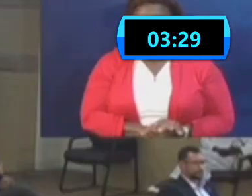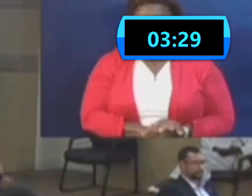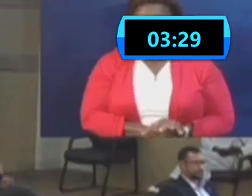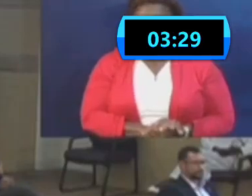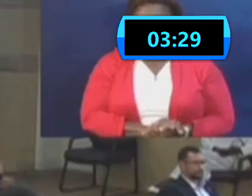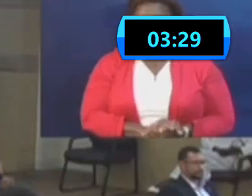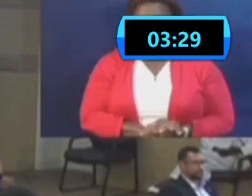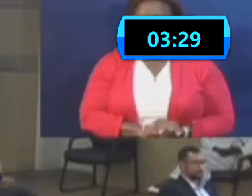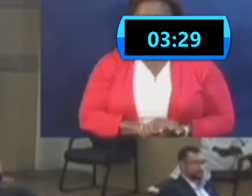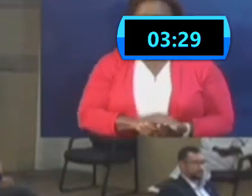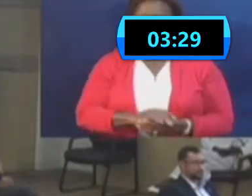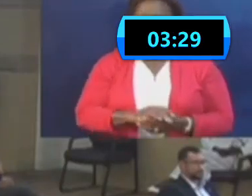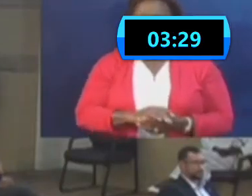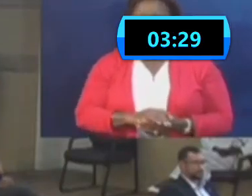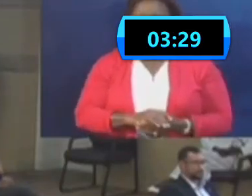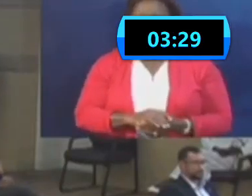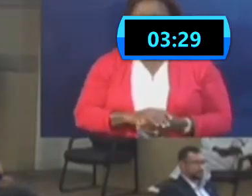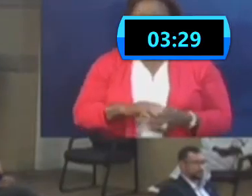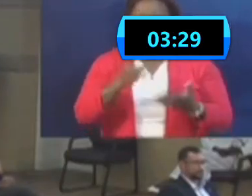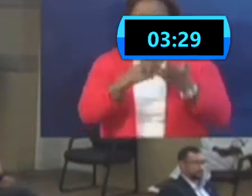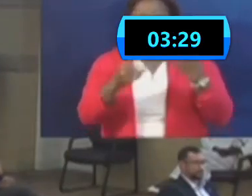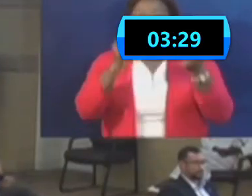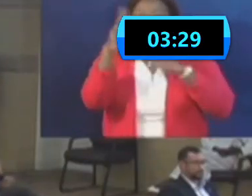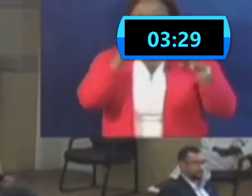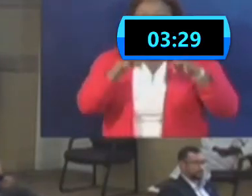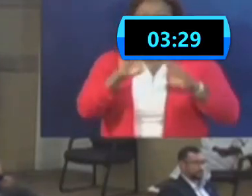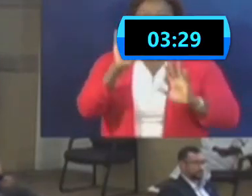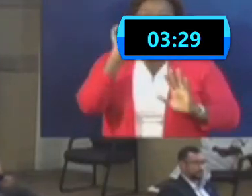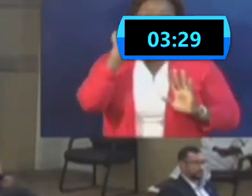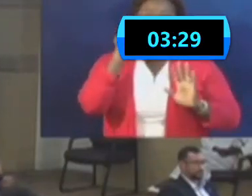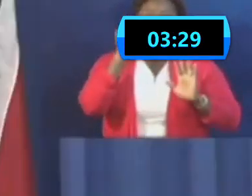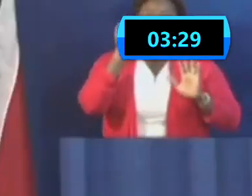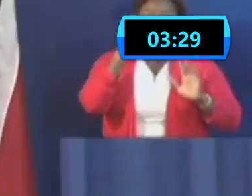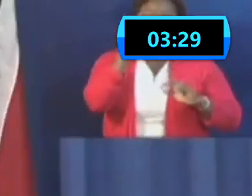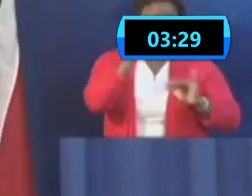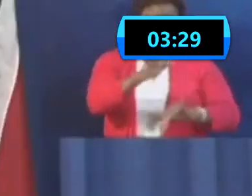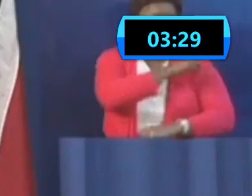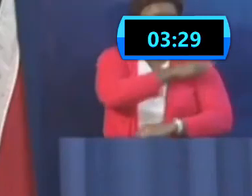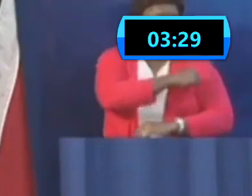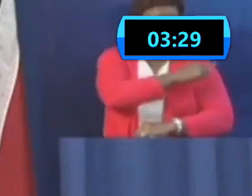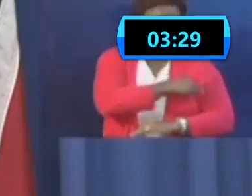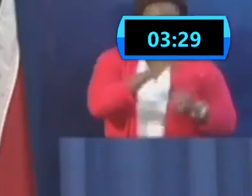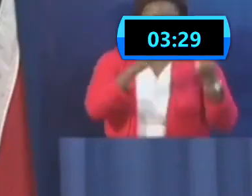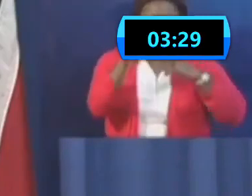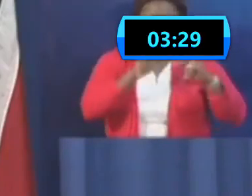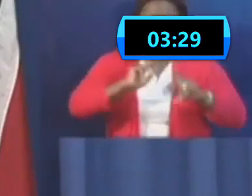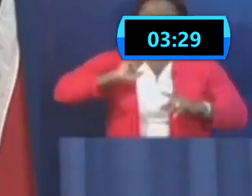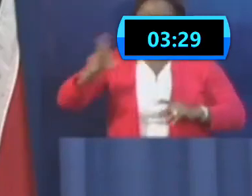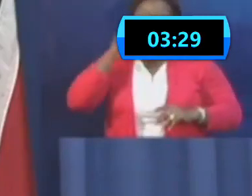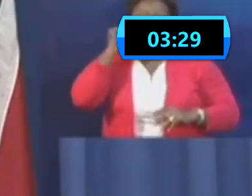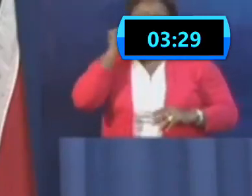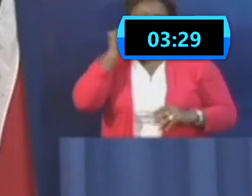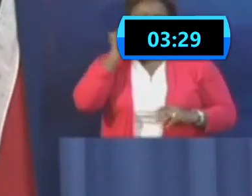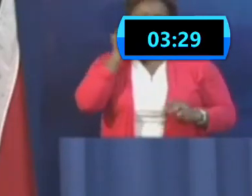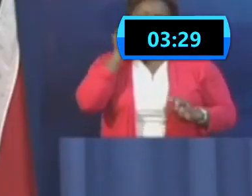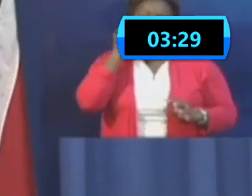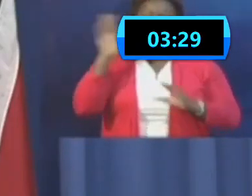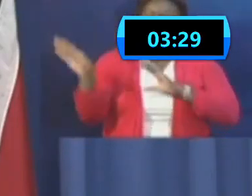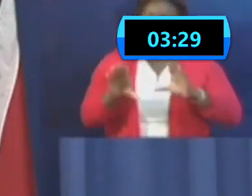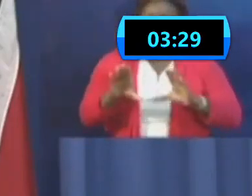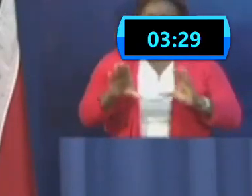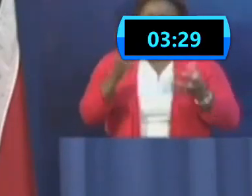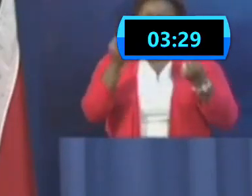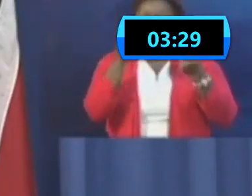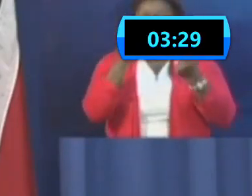being listed as discharged and they are not recovered stats anymore. Right. active cases basically means all the positive cases that we